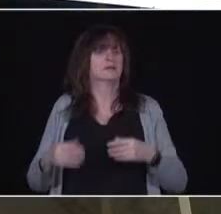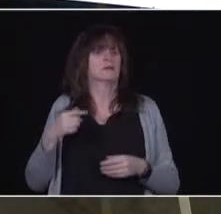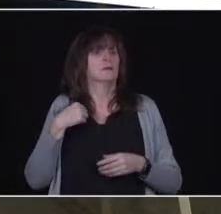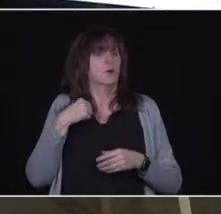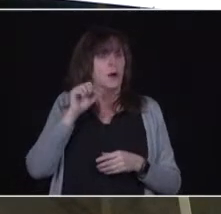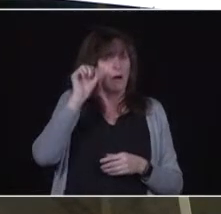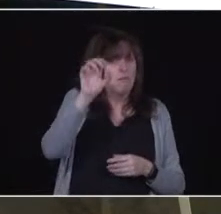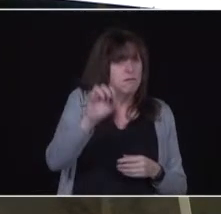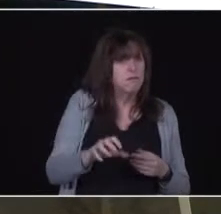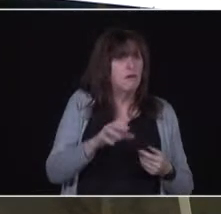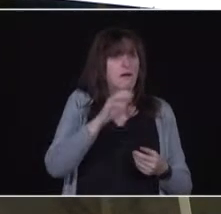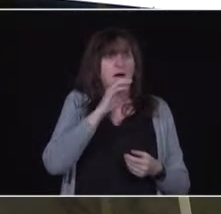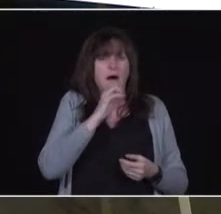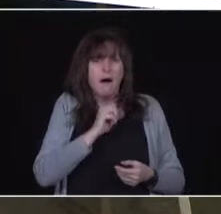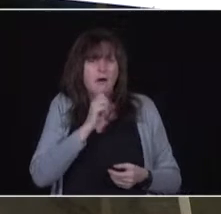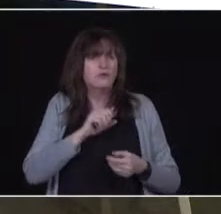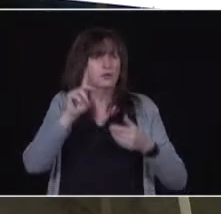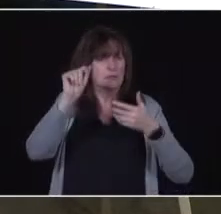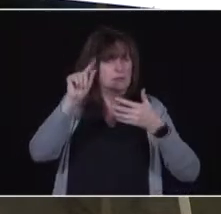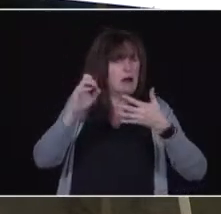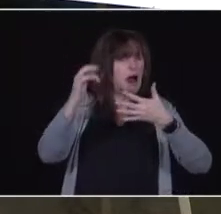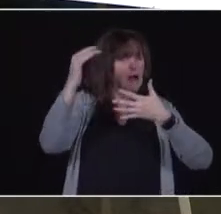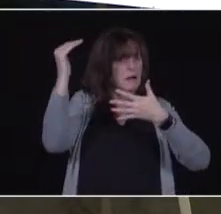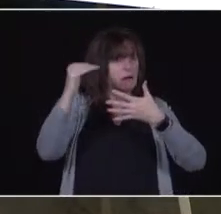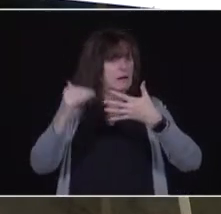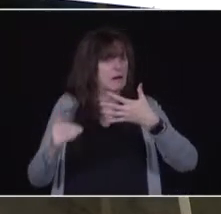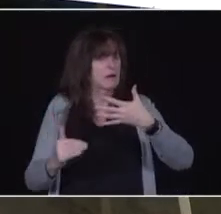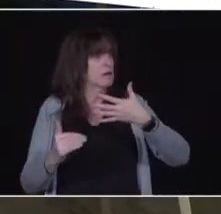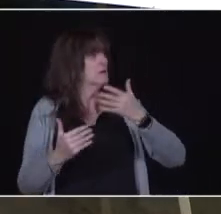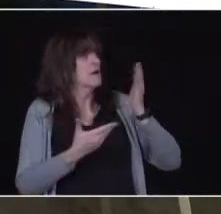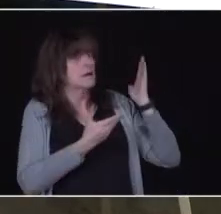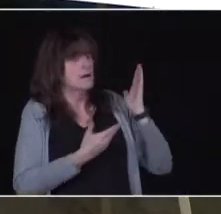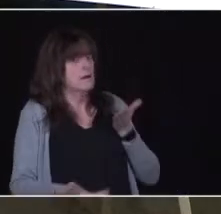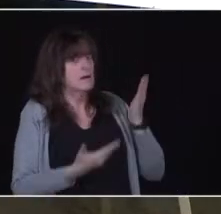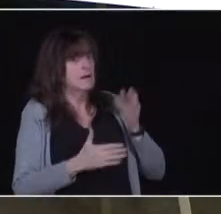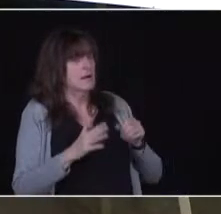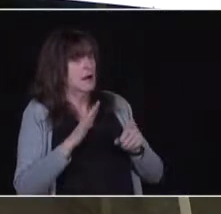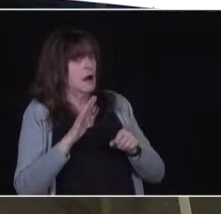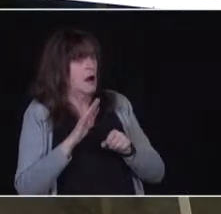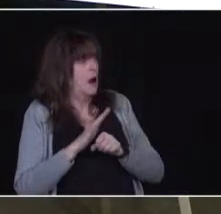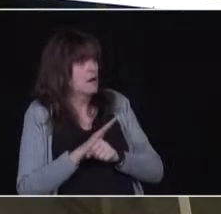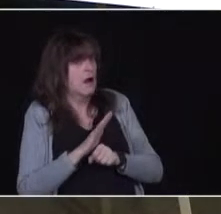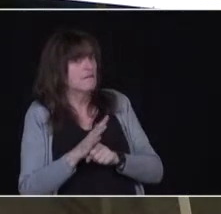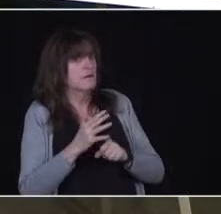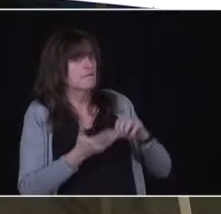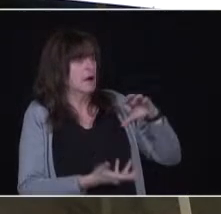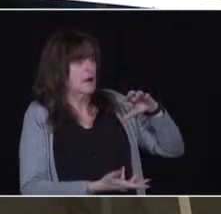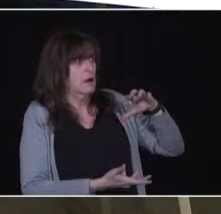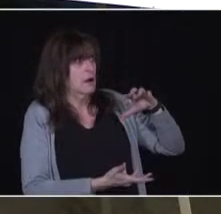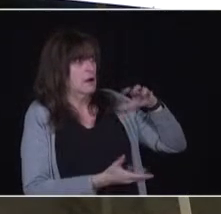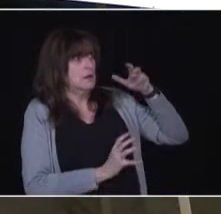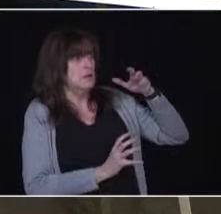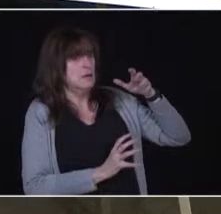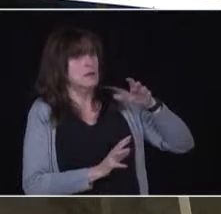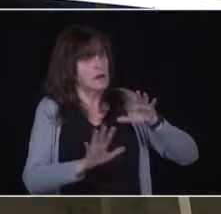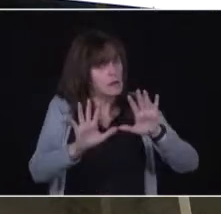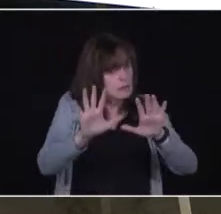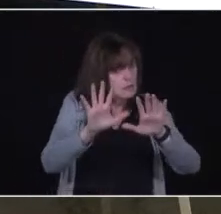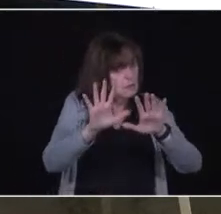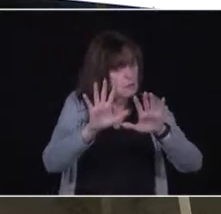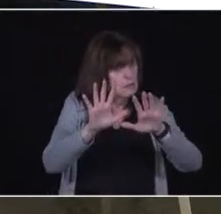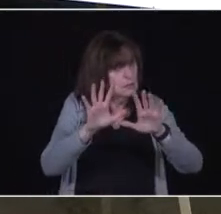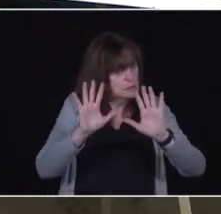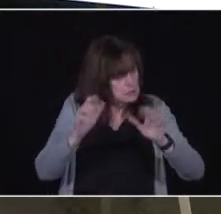said about that is vaccine-dependent. If we have another interruption in vaccines, obviously that would slow that process. If we get more